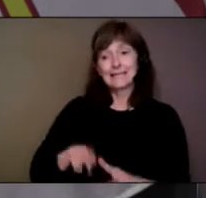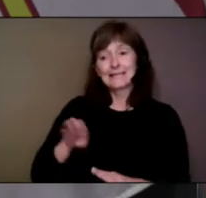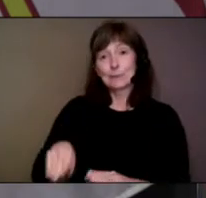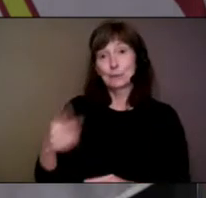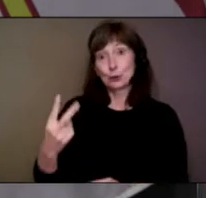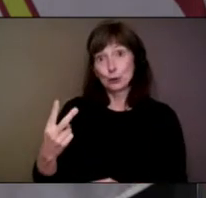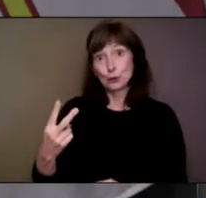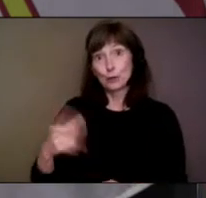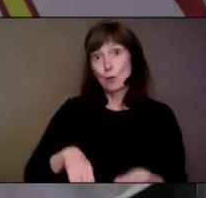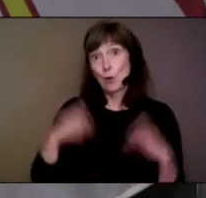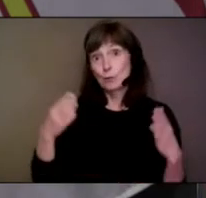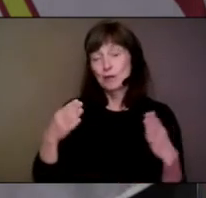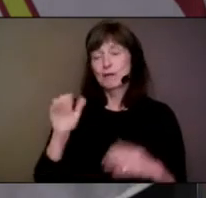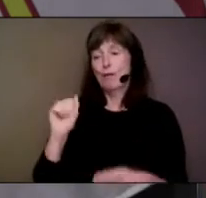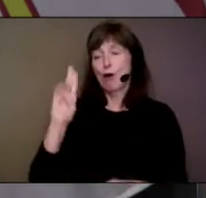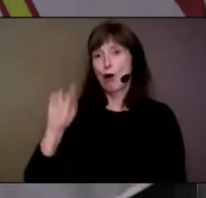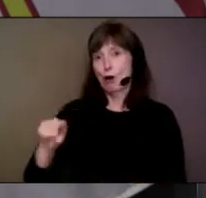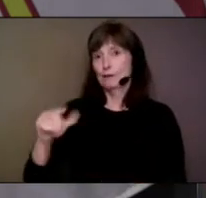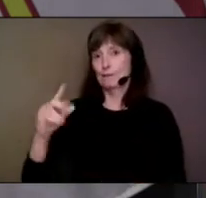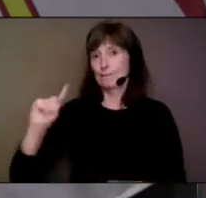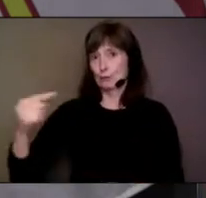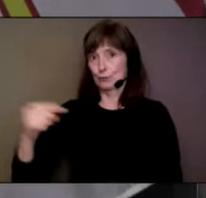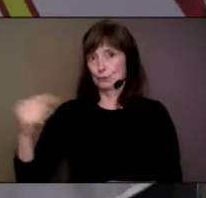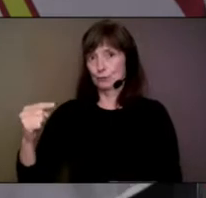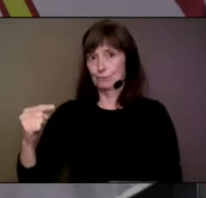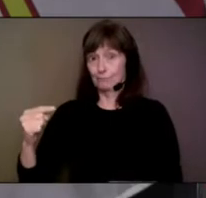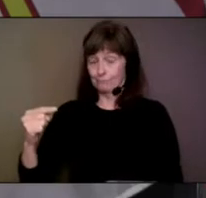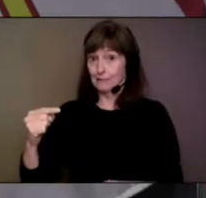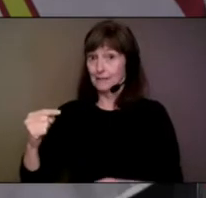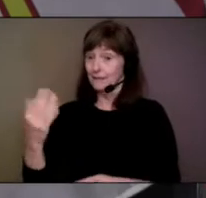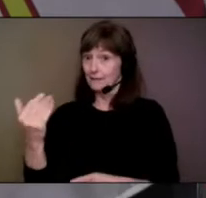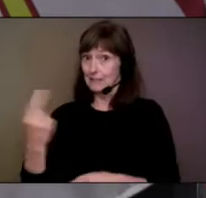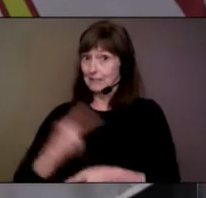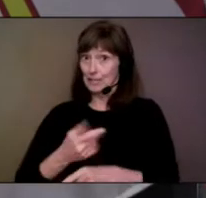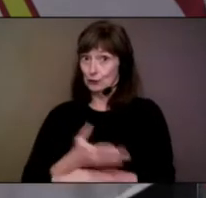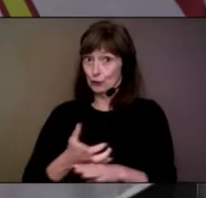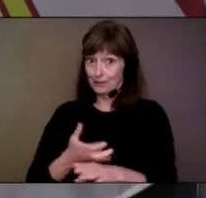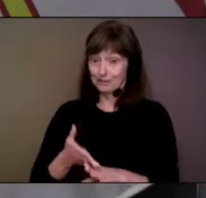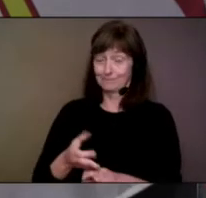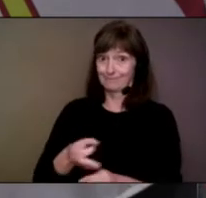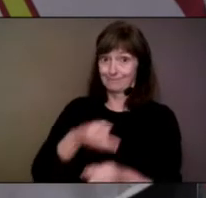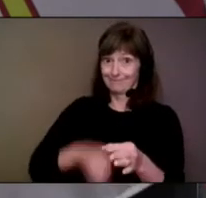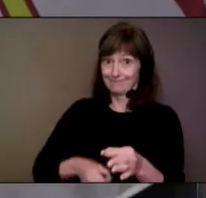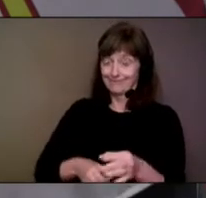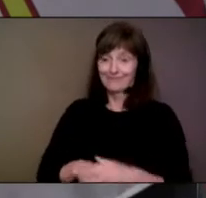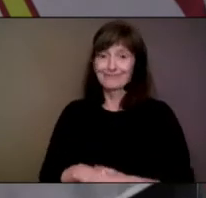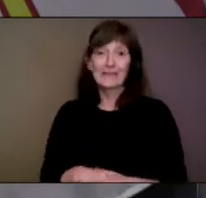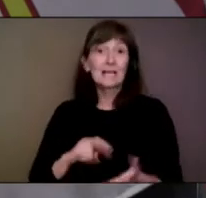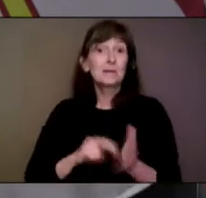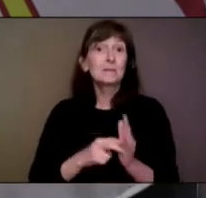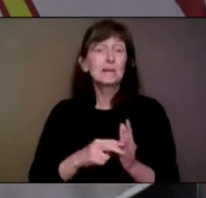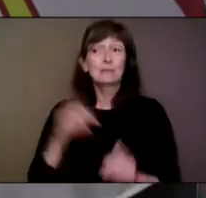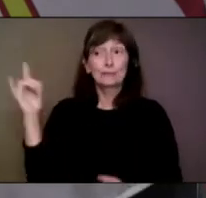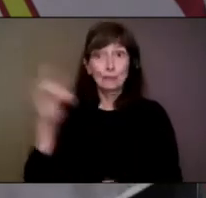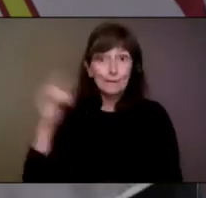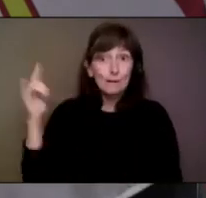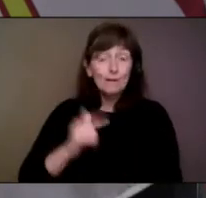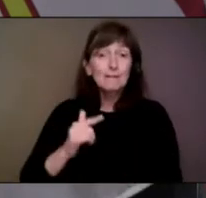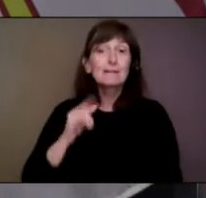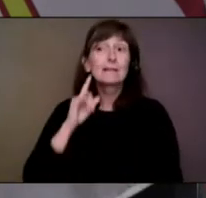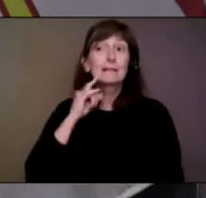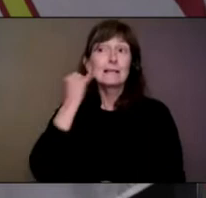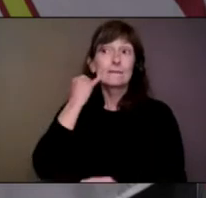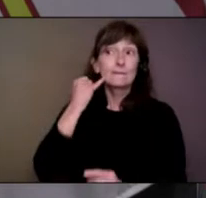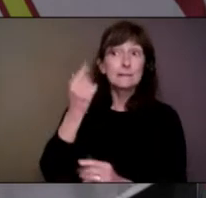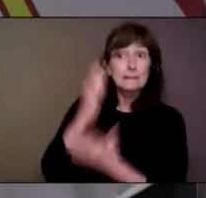August 1st, 15 days ahead of schedule. For travel, this means that fully and partially vaccinated travelers have no testing or